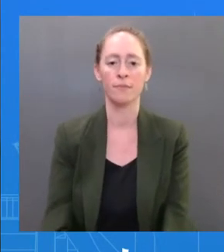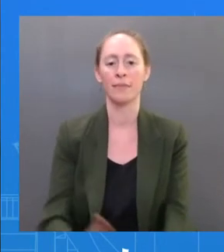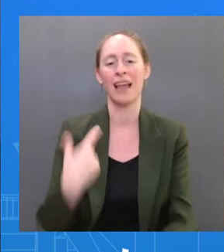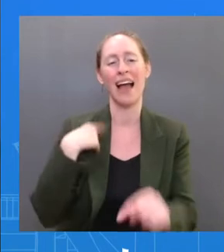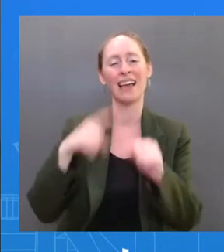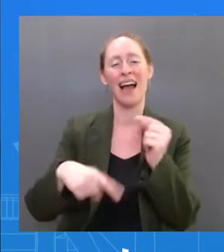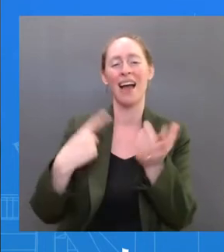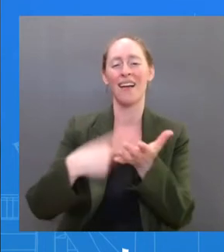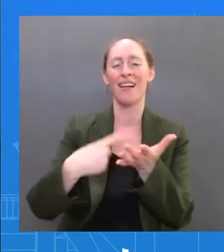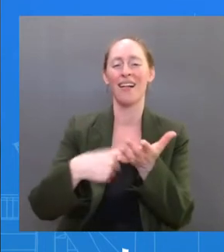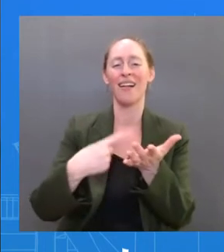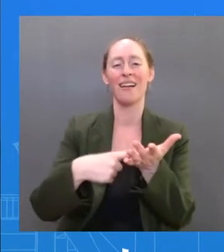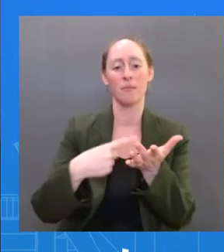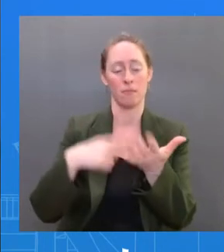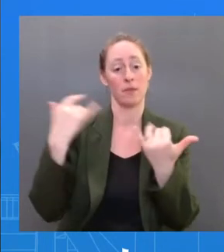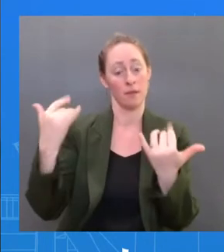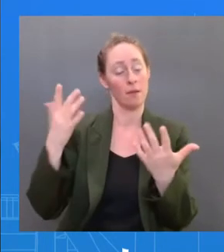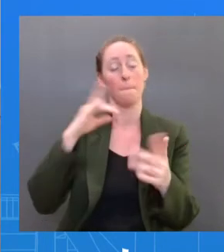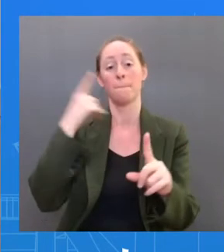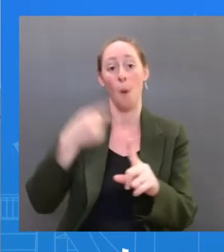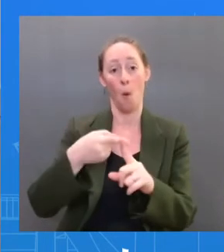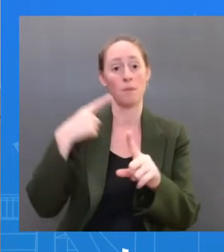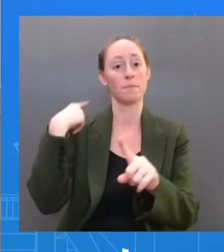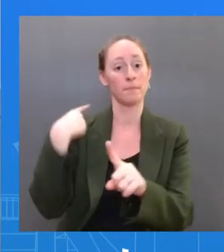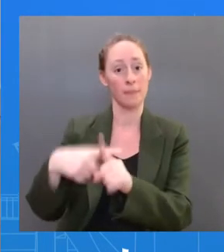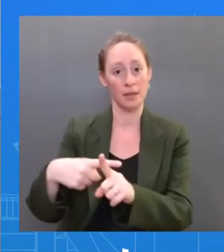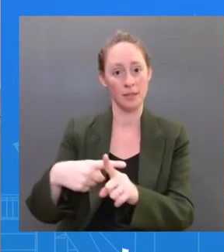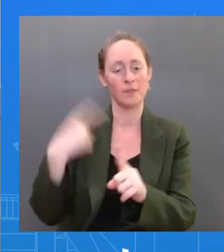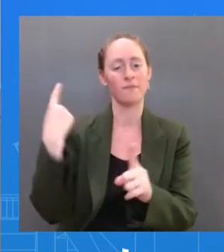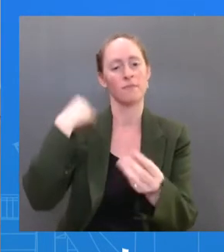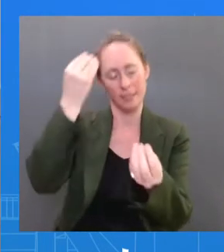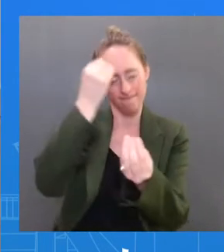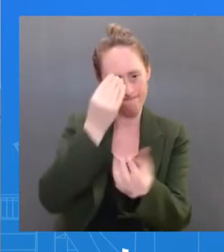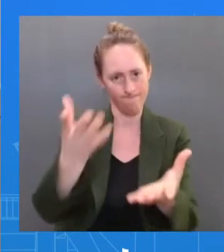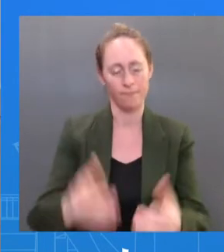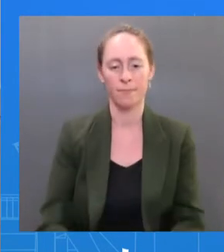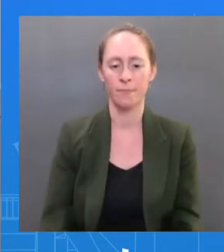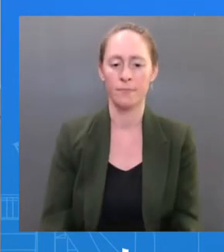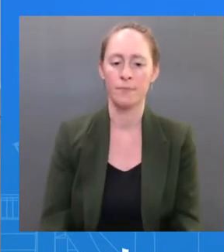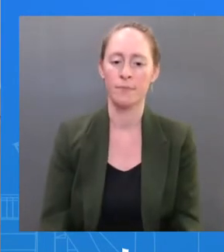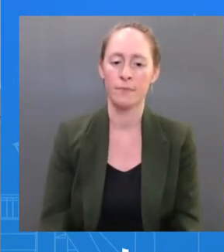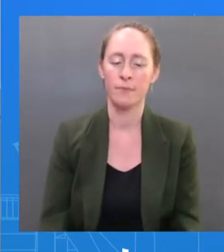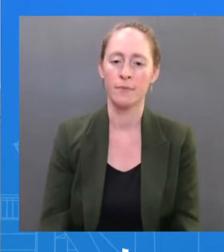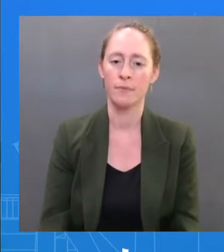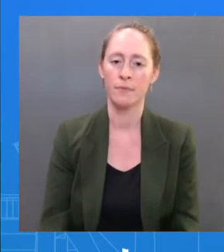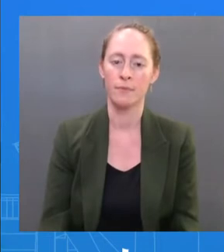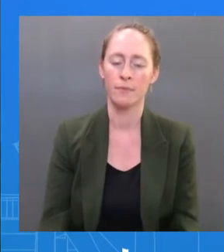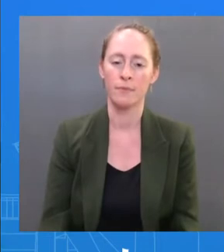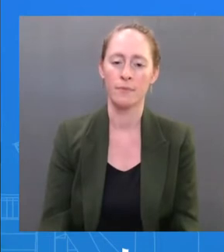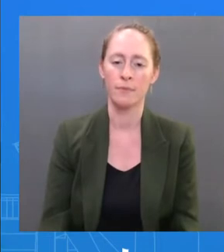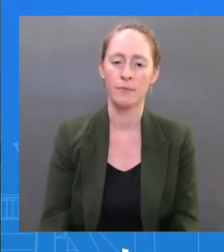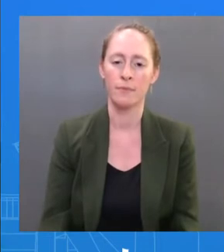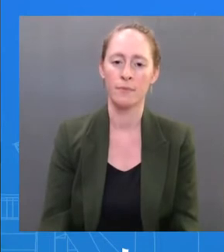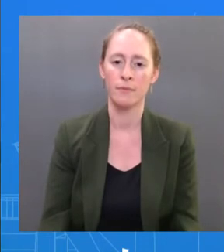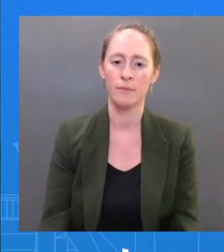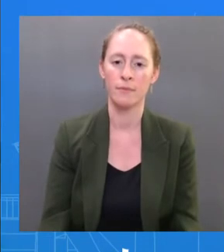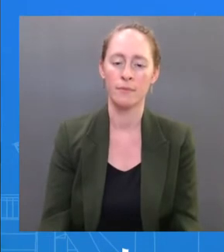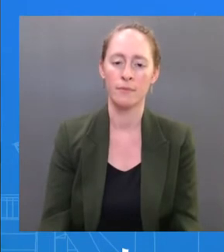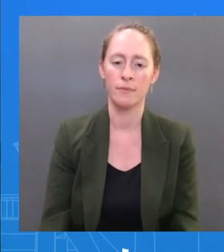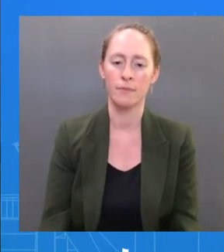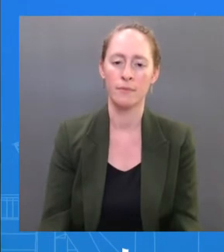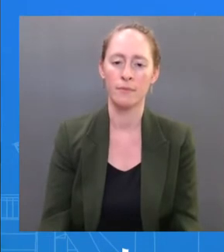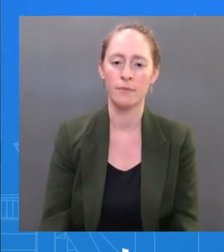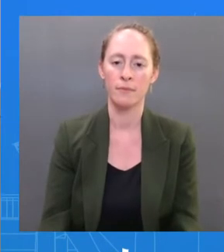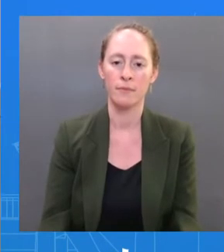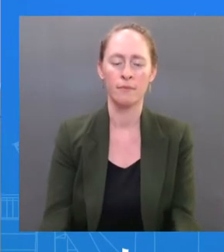our close contact components. The So how many people have been identified as close contacts to him without detailing the specifics? — starting our process. So, I don't —